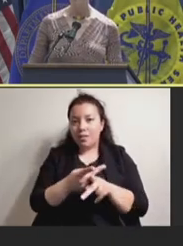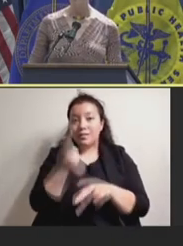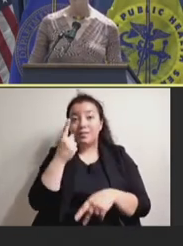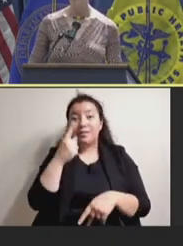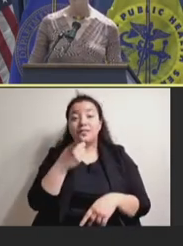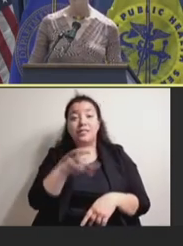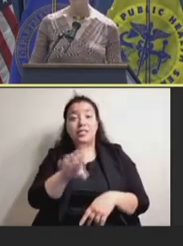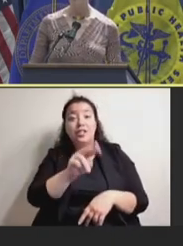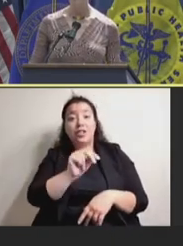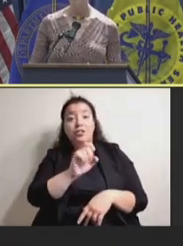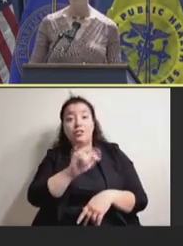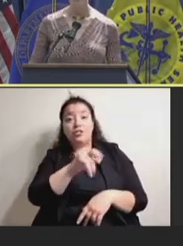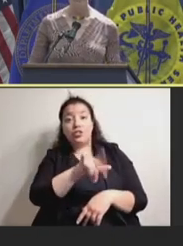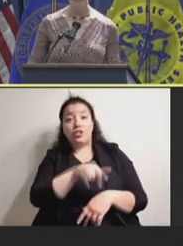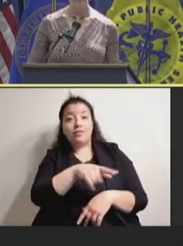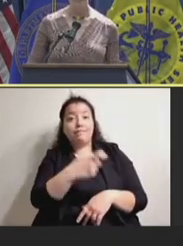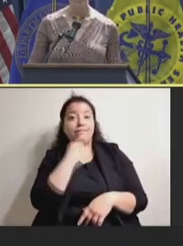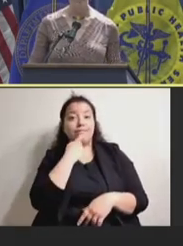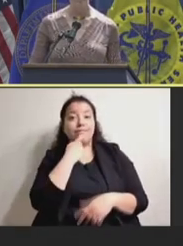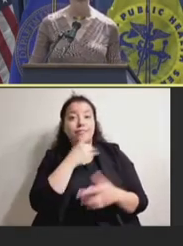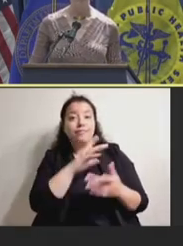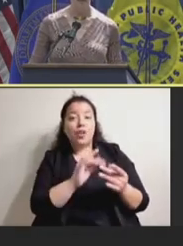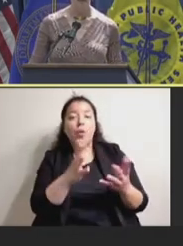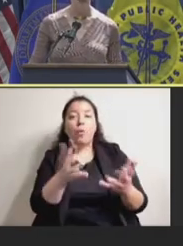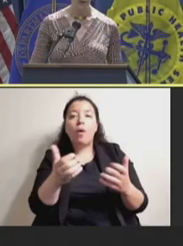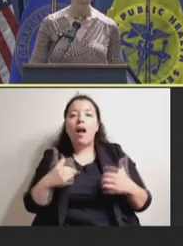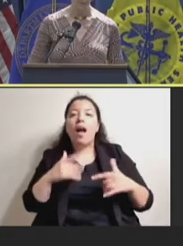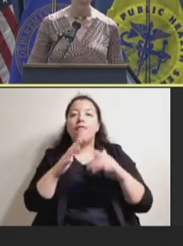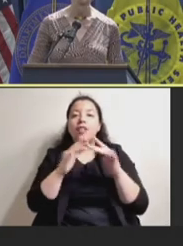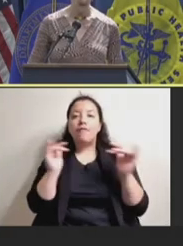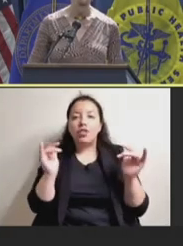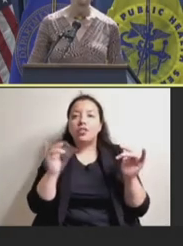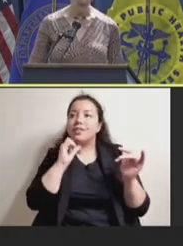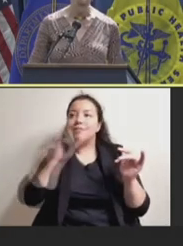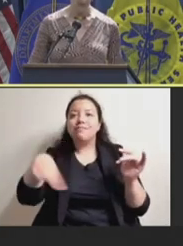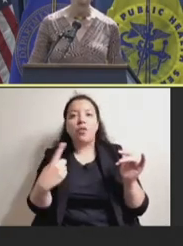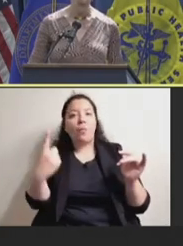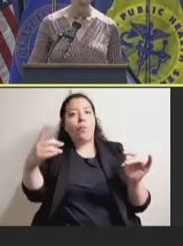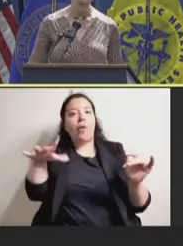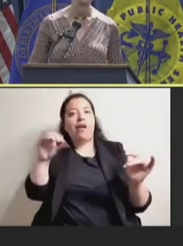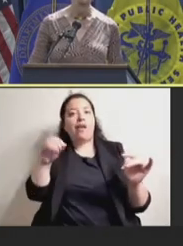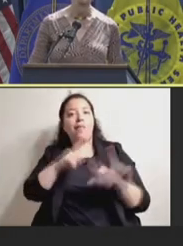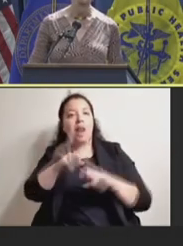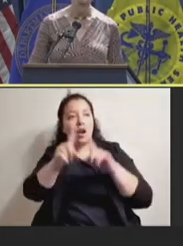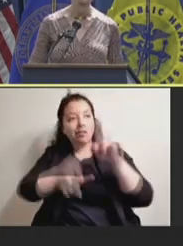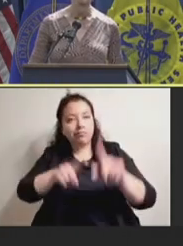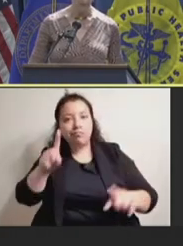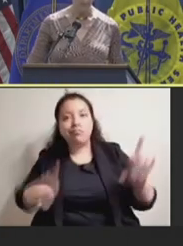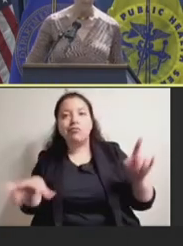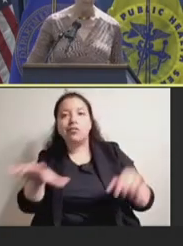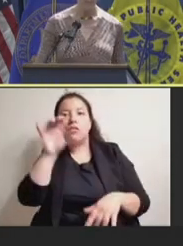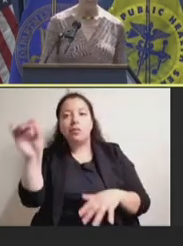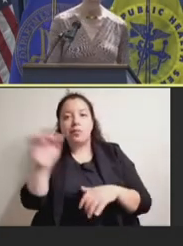have diversity in the manufacturing and the sourcing of these technologies.